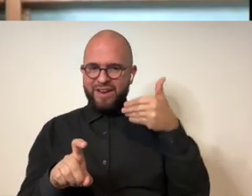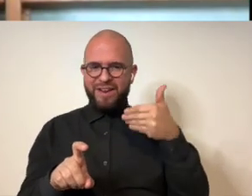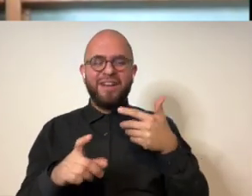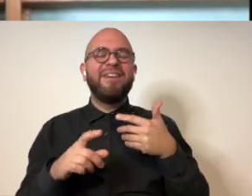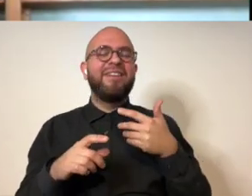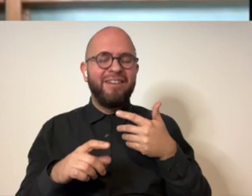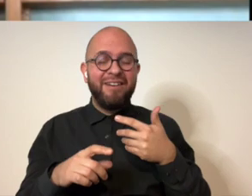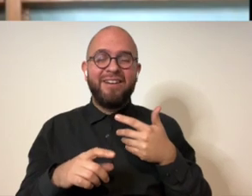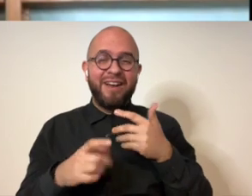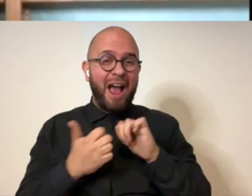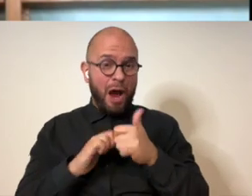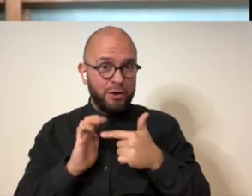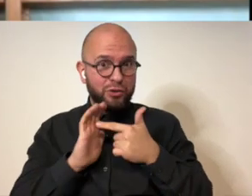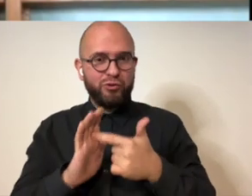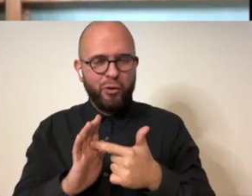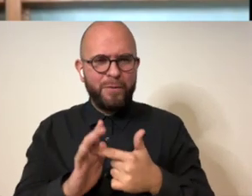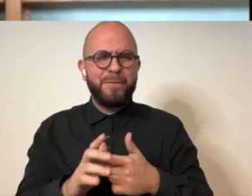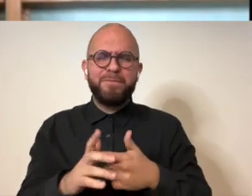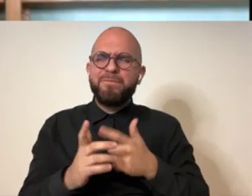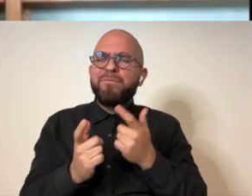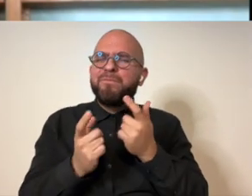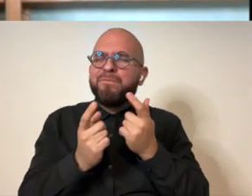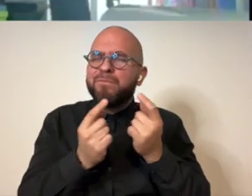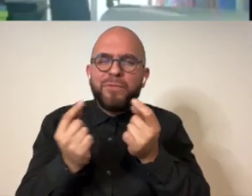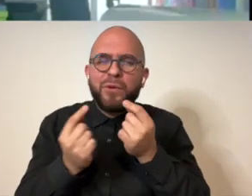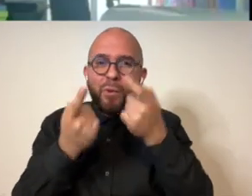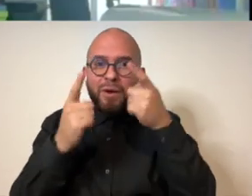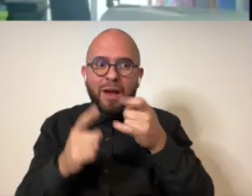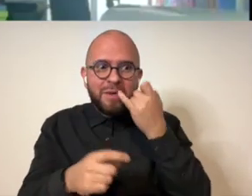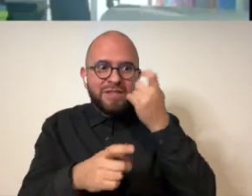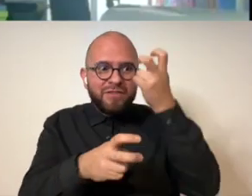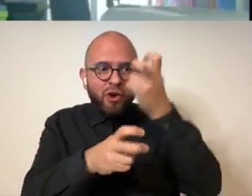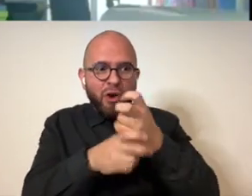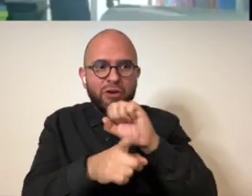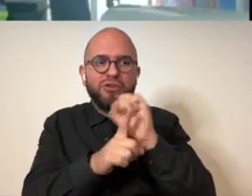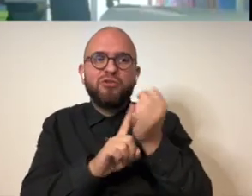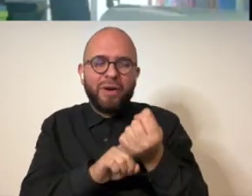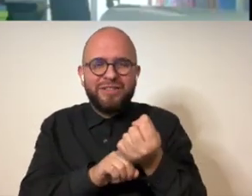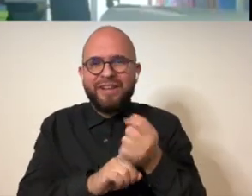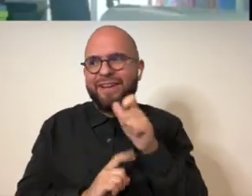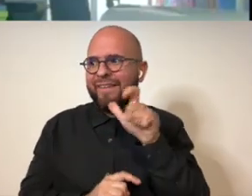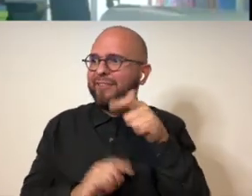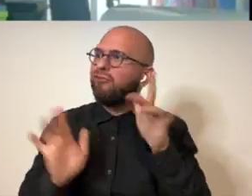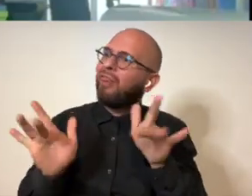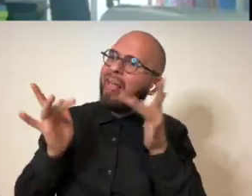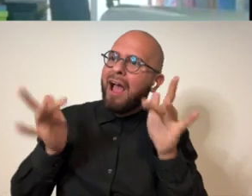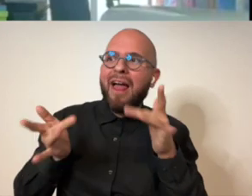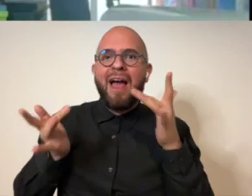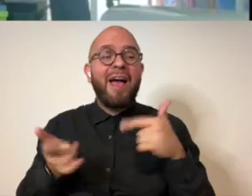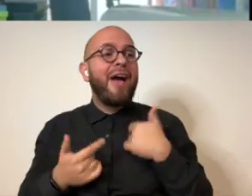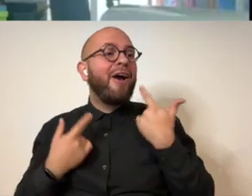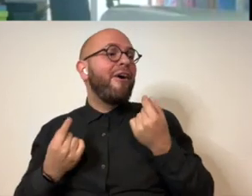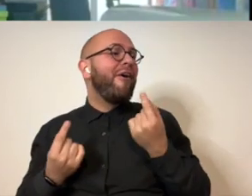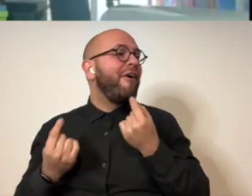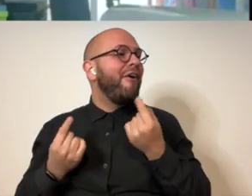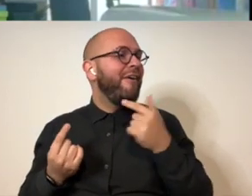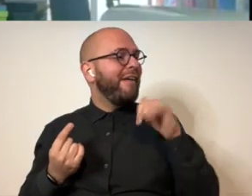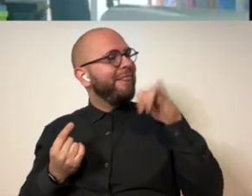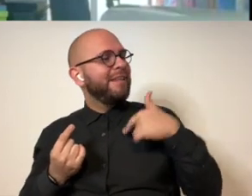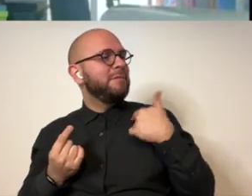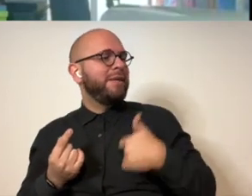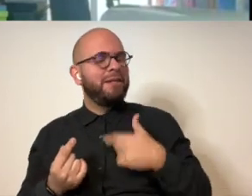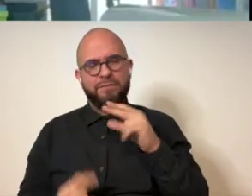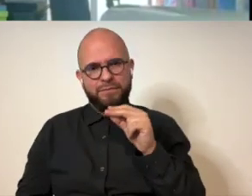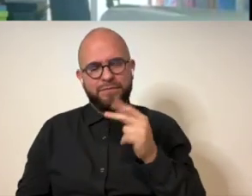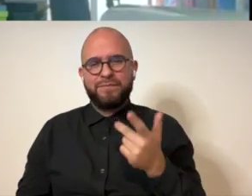light but what comes when it's hard yeah and i think especially for those of us who are living with disability and